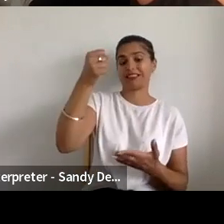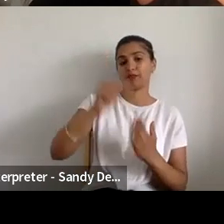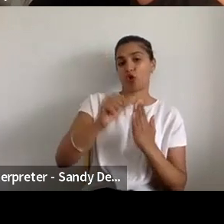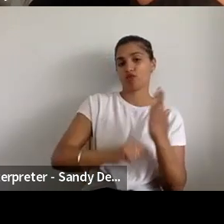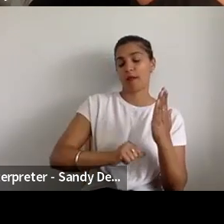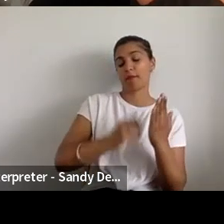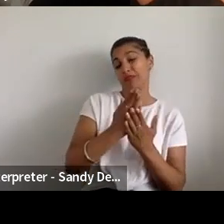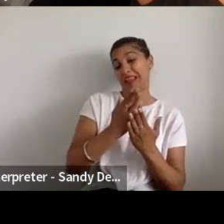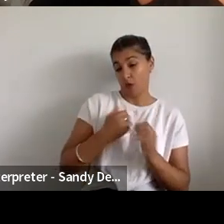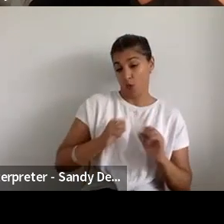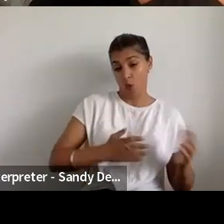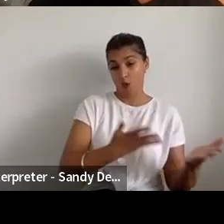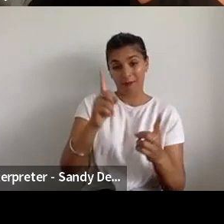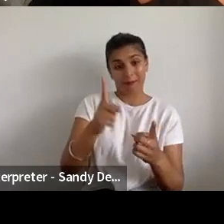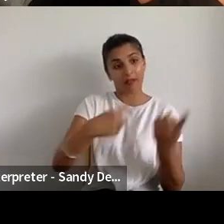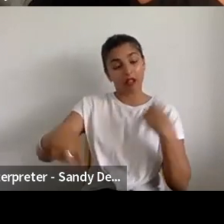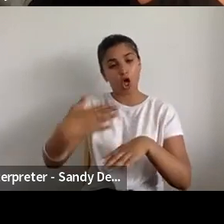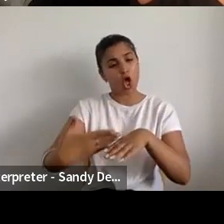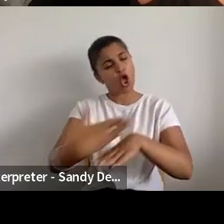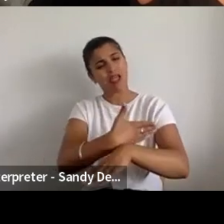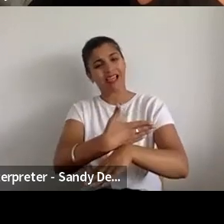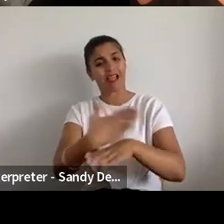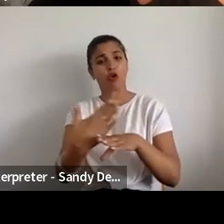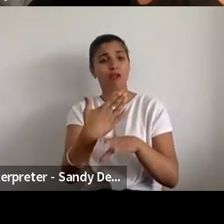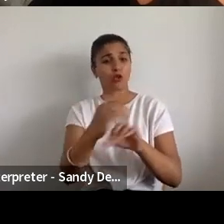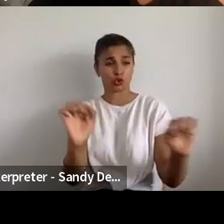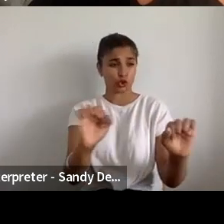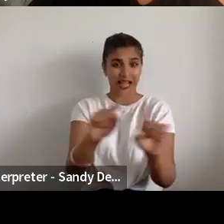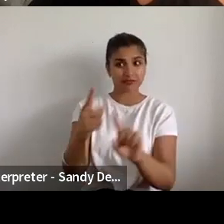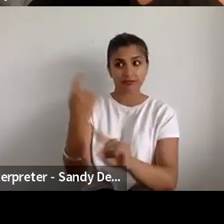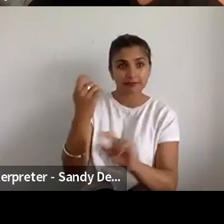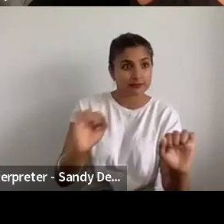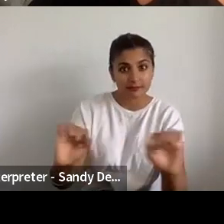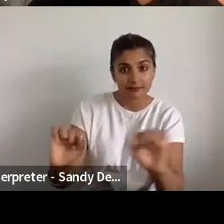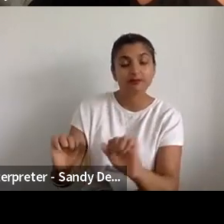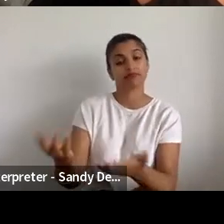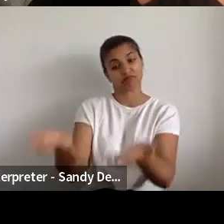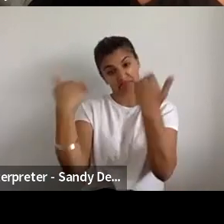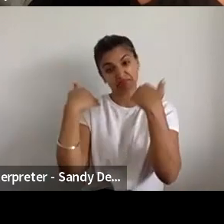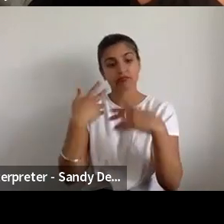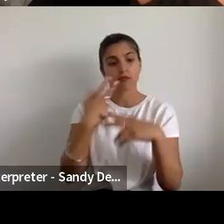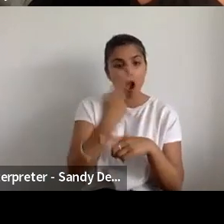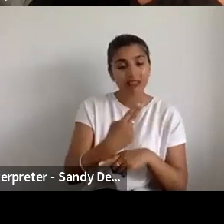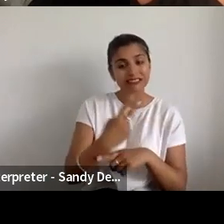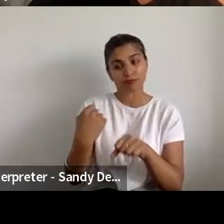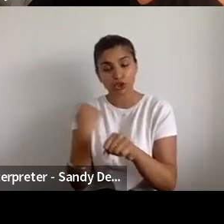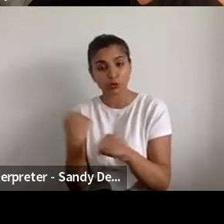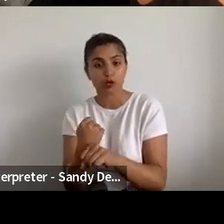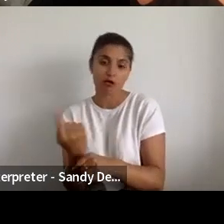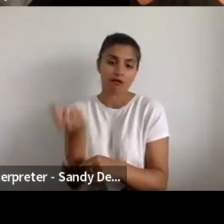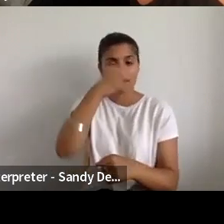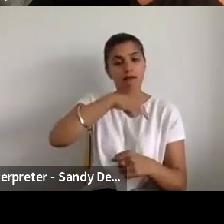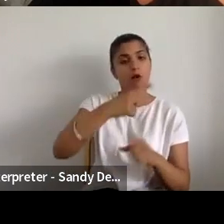for early career artists or creative producers to come to Edinburgh in August with us to experience